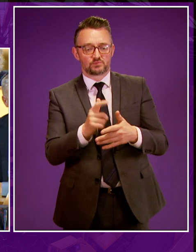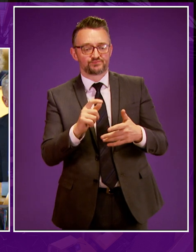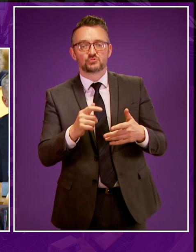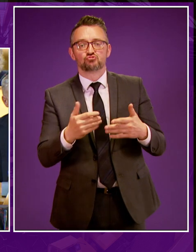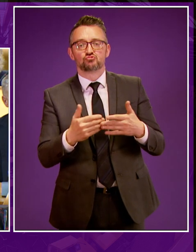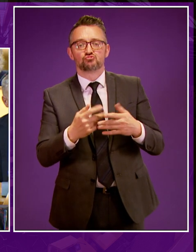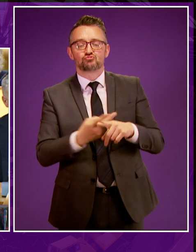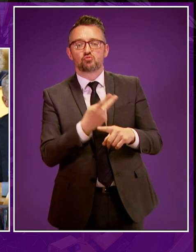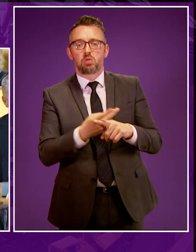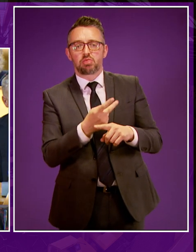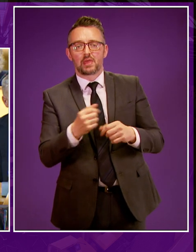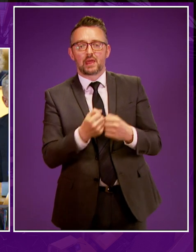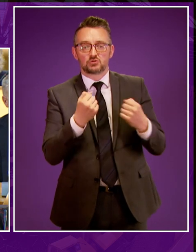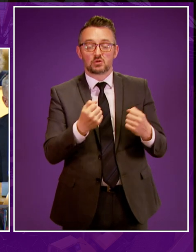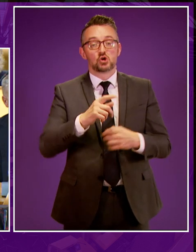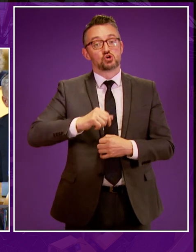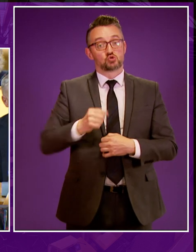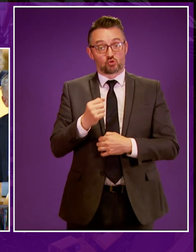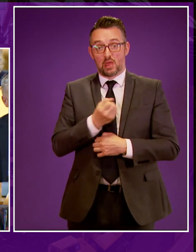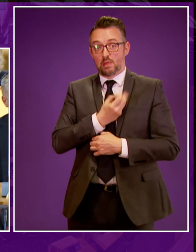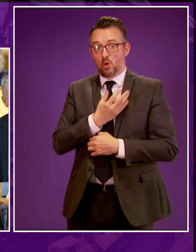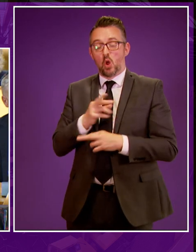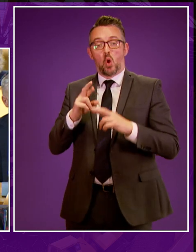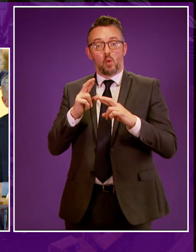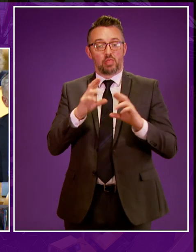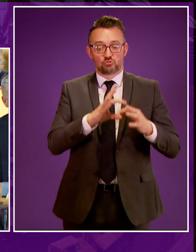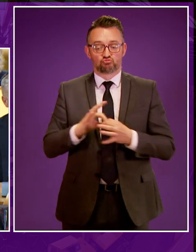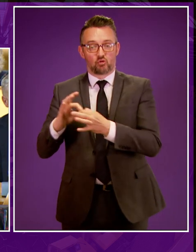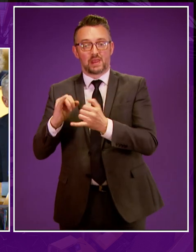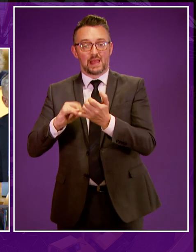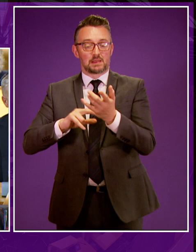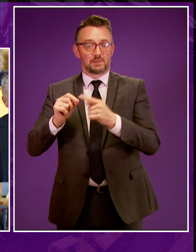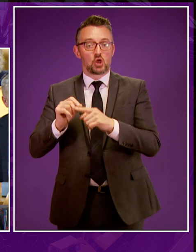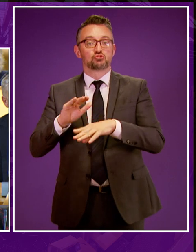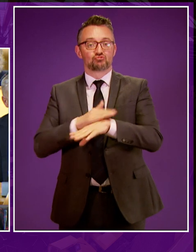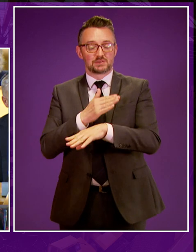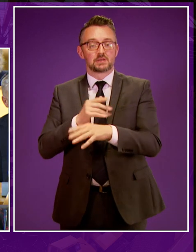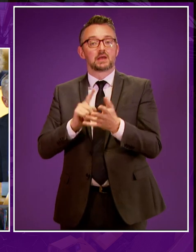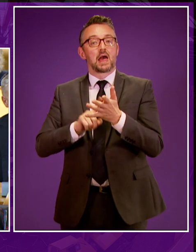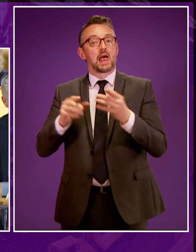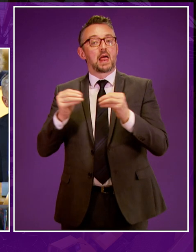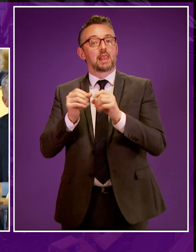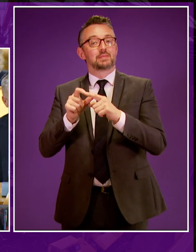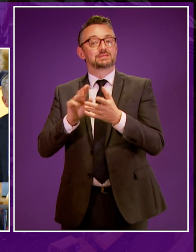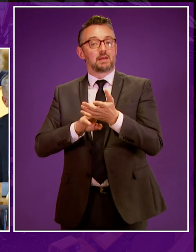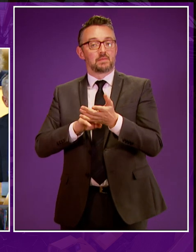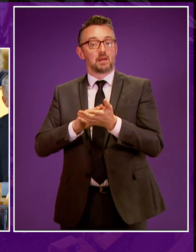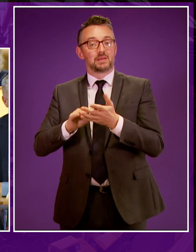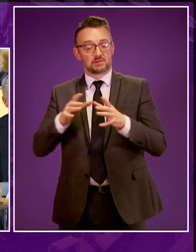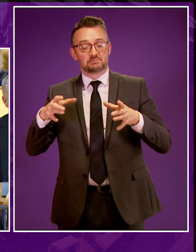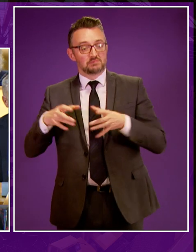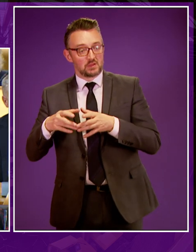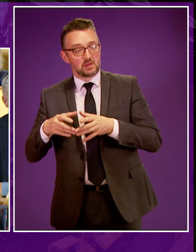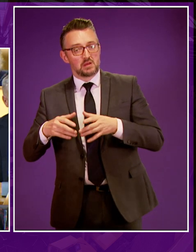industry, Scottish Labour will hopefully join with the SNP, Greens and Lib Dems to ensure a resounding